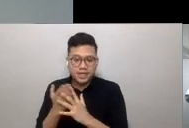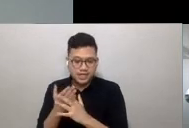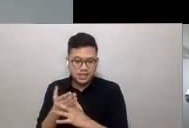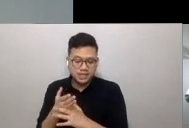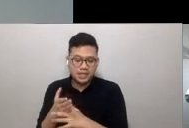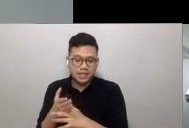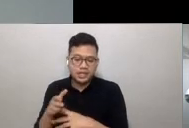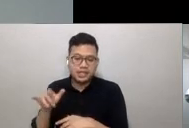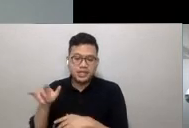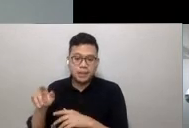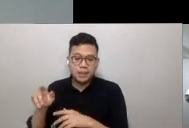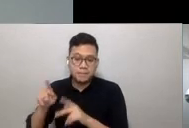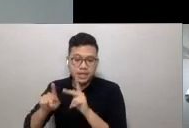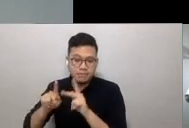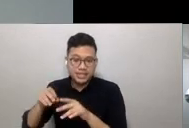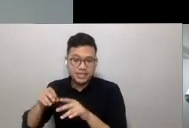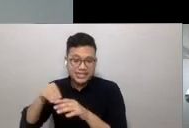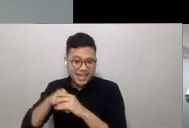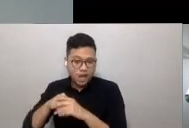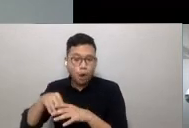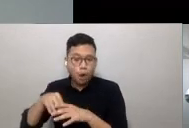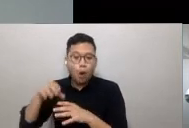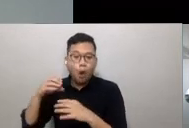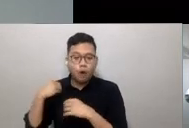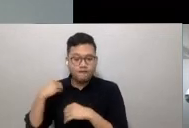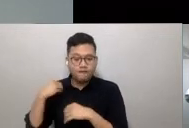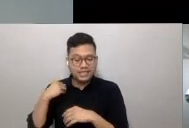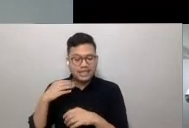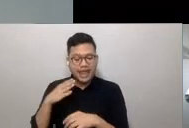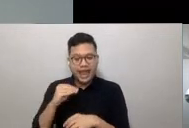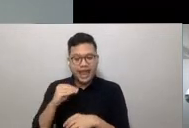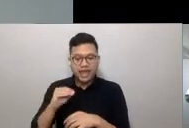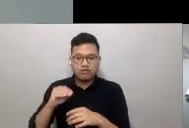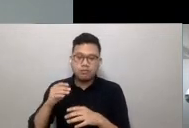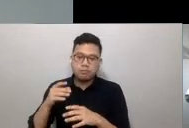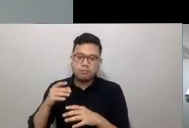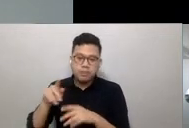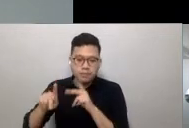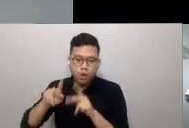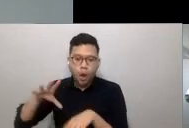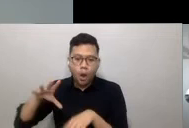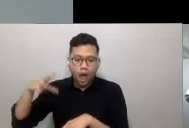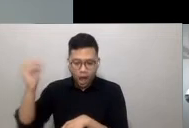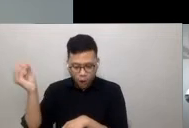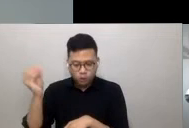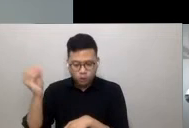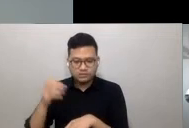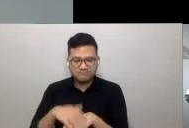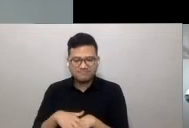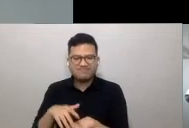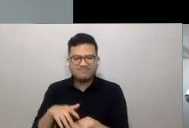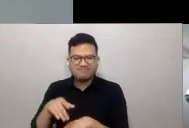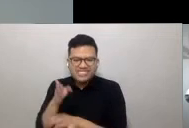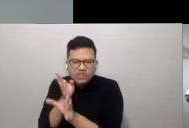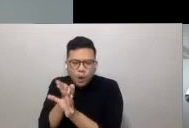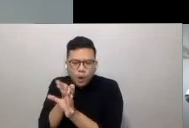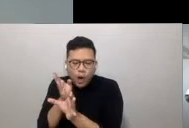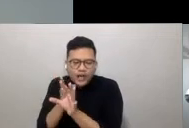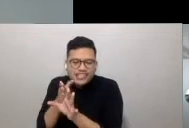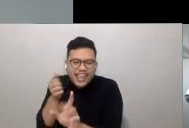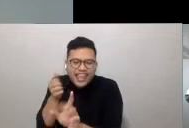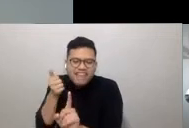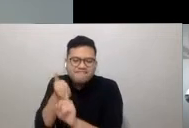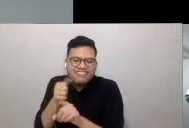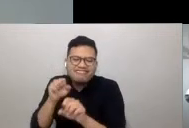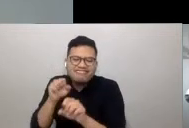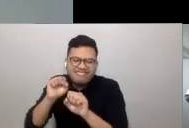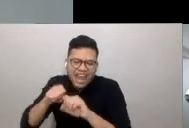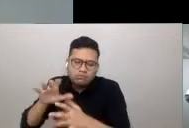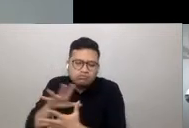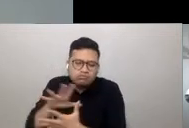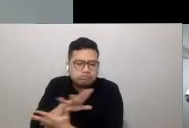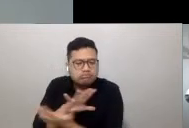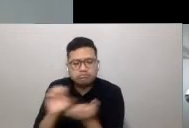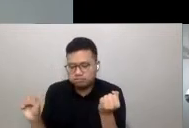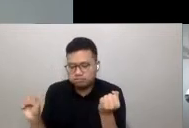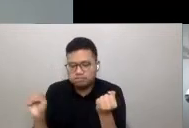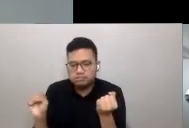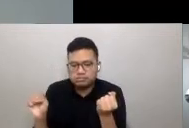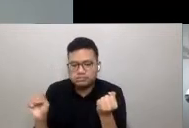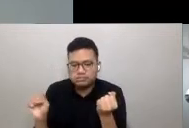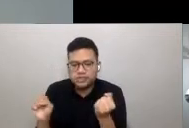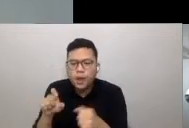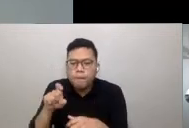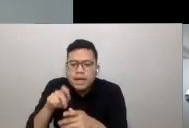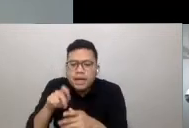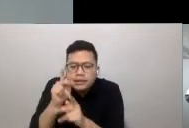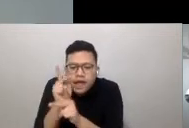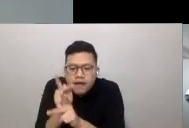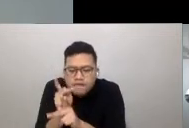are in the office and those who are out, and the psychological effects can potentially be damaging. It is thus essential for us to carefully